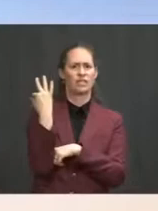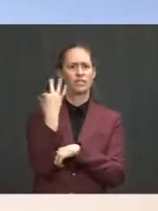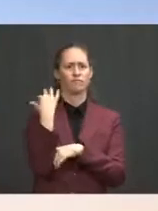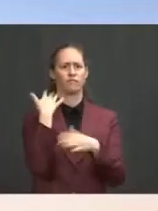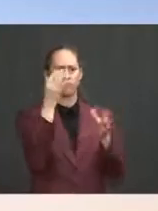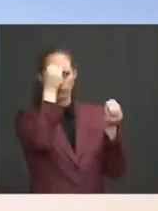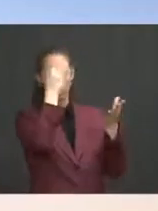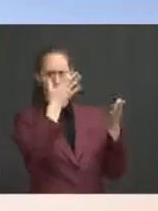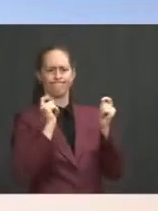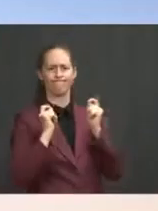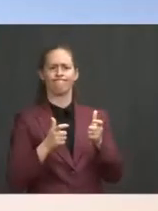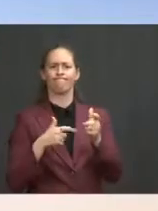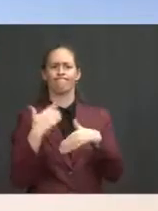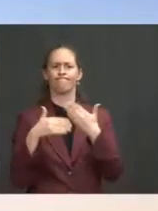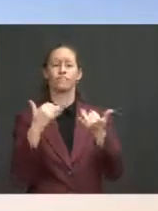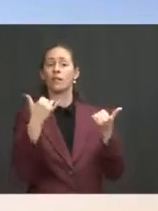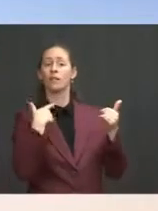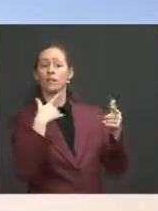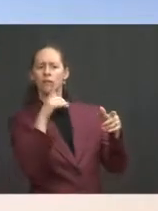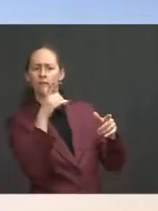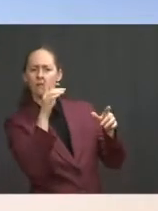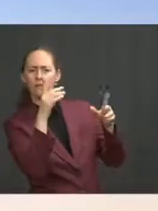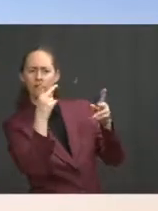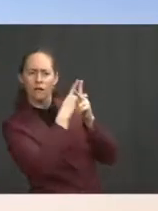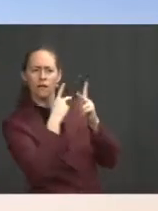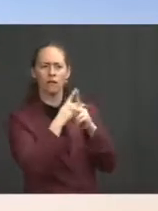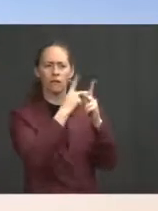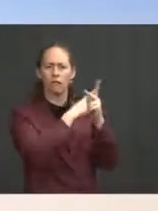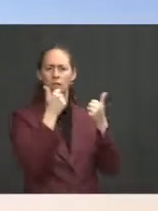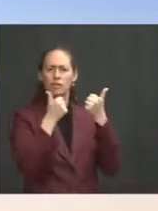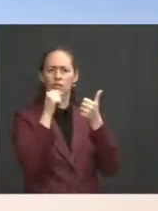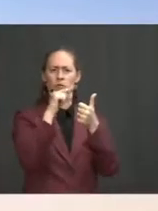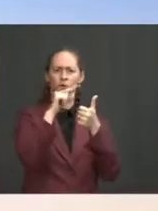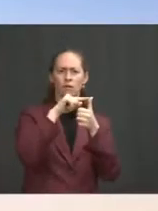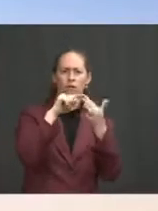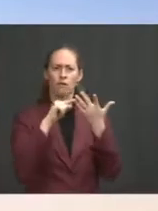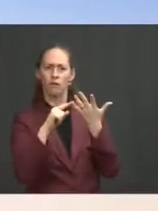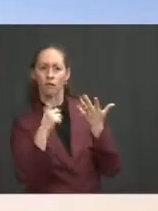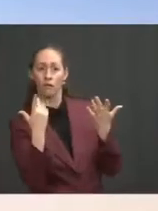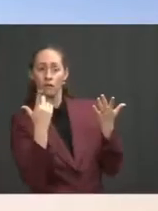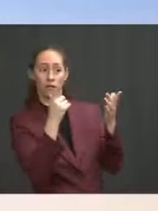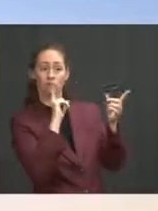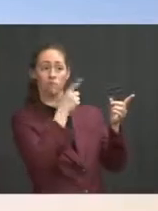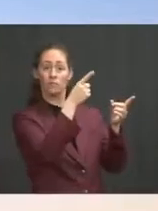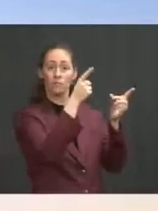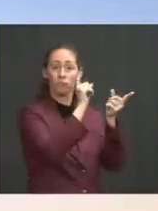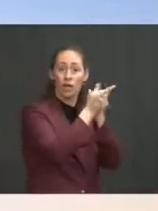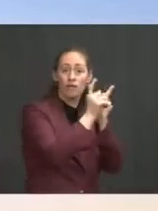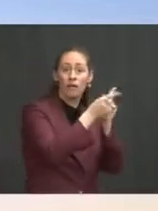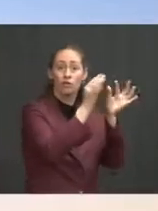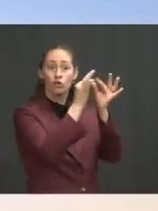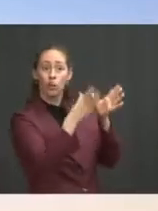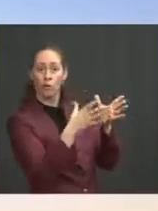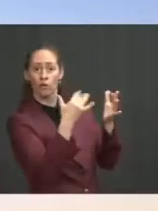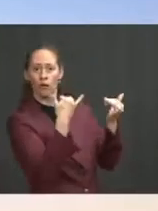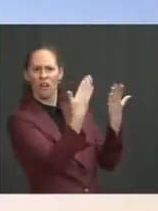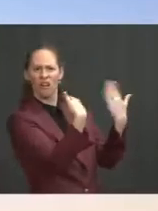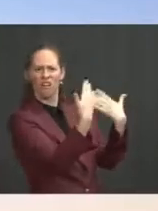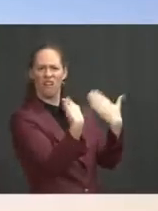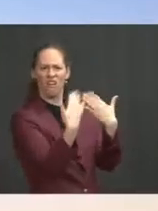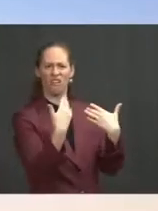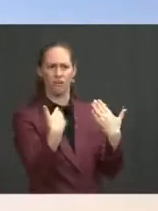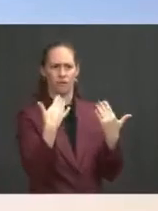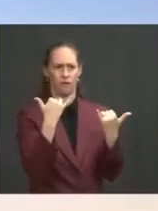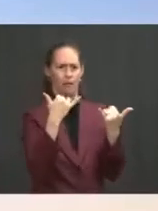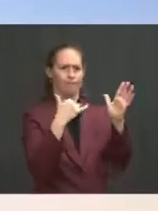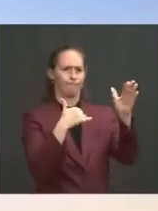evaluate options for moving individuals to another location so that they could complete their processing, individuals who are already